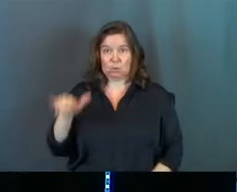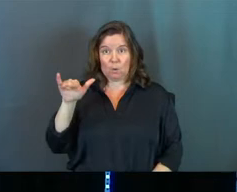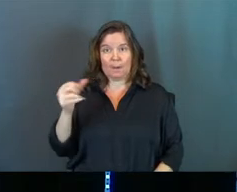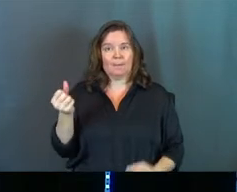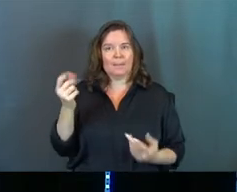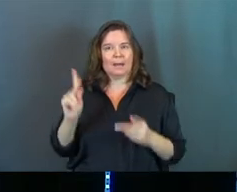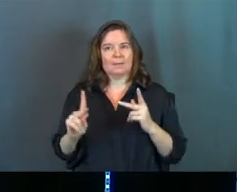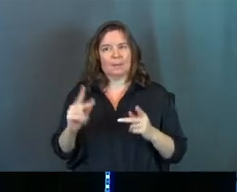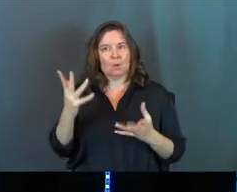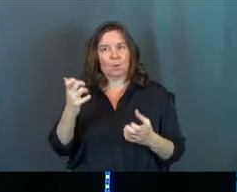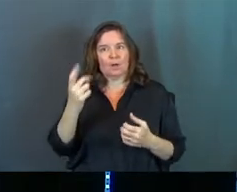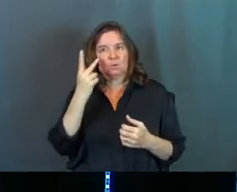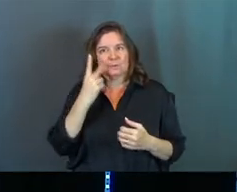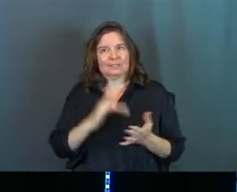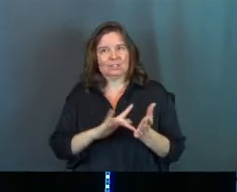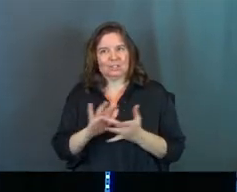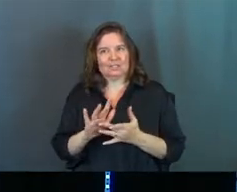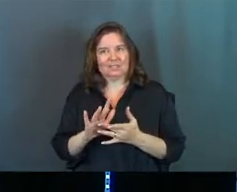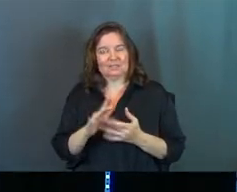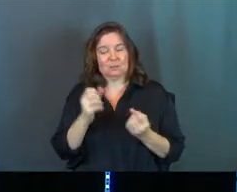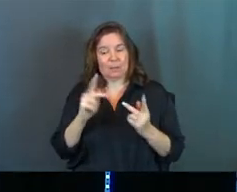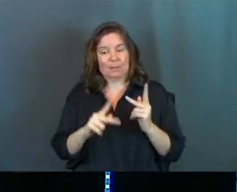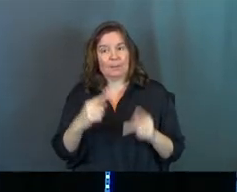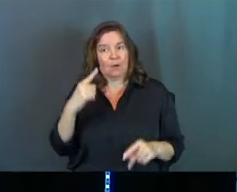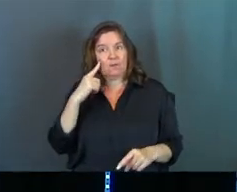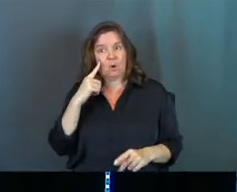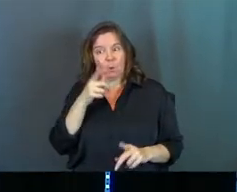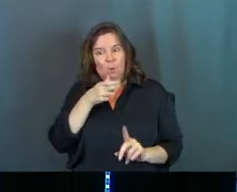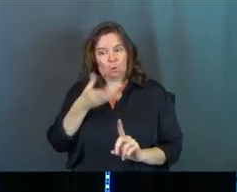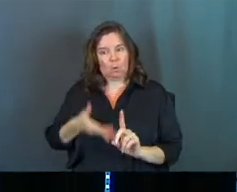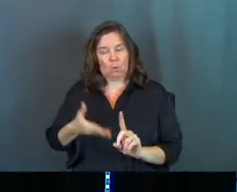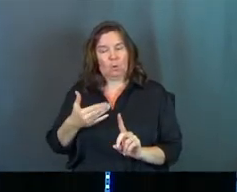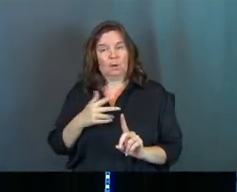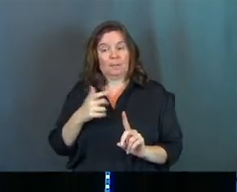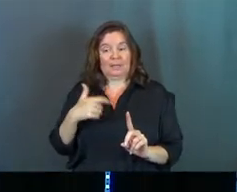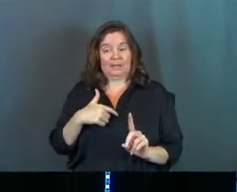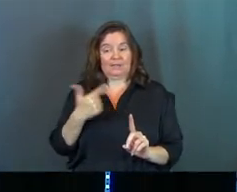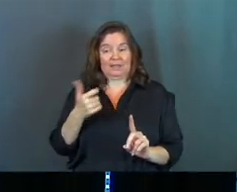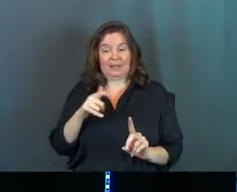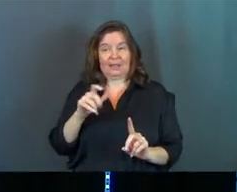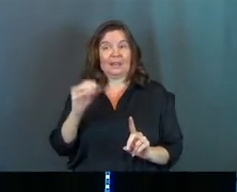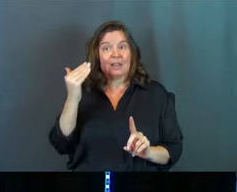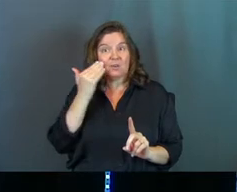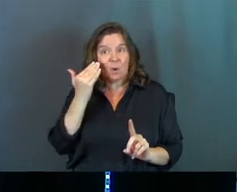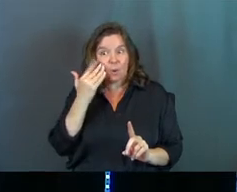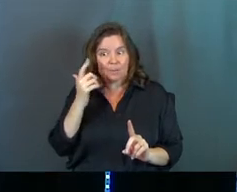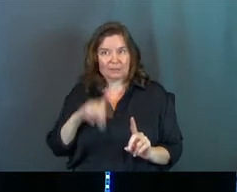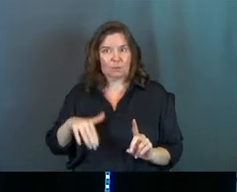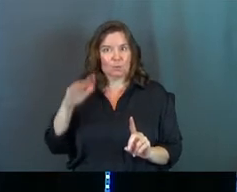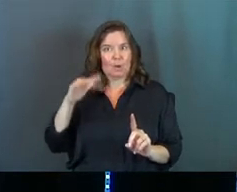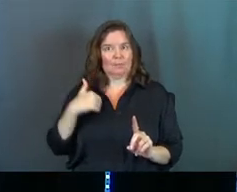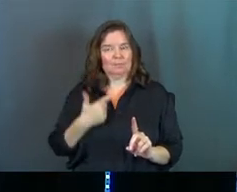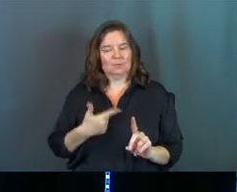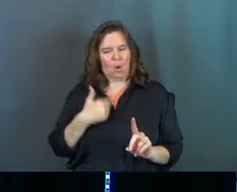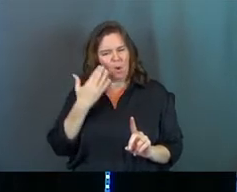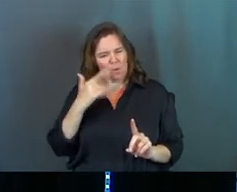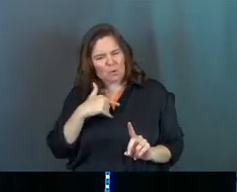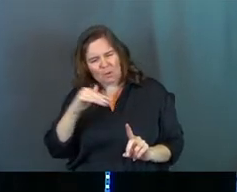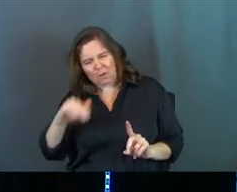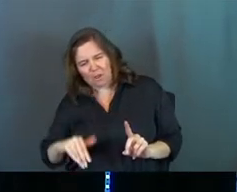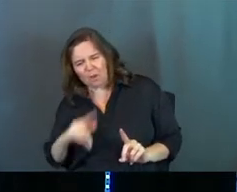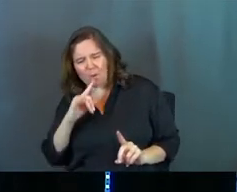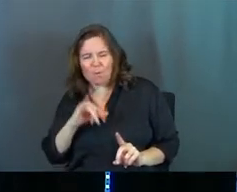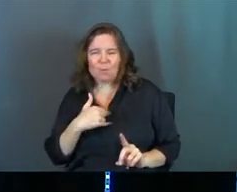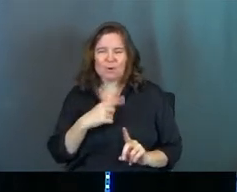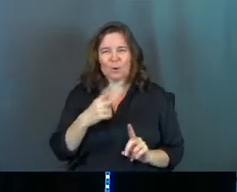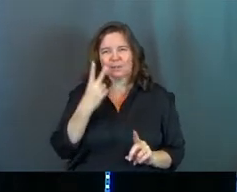people want to see Jesus. Like, so many people have heard of Jesus. Some people, because they're in Galilee, know Jesus, because that's where he's from. Like, we knew you when you were a little